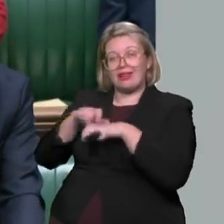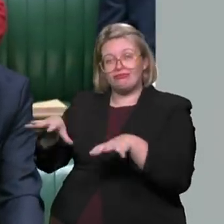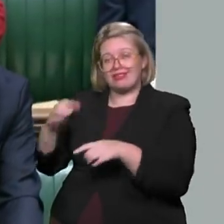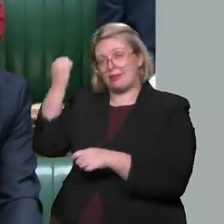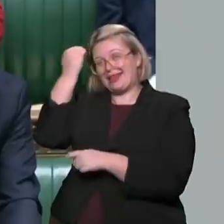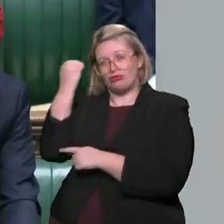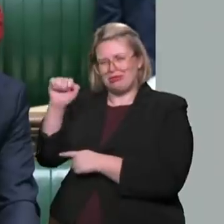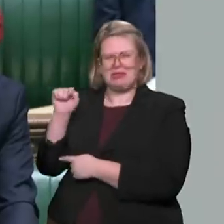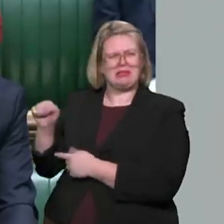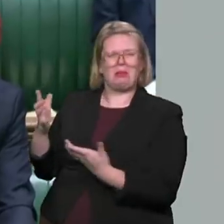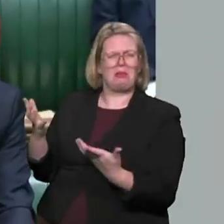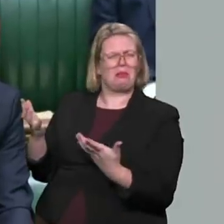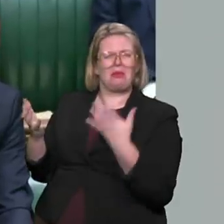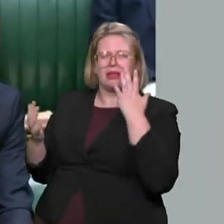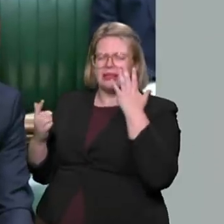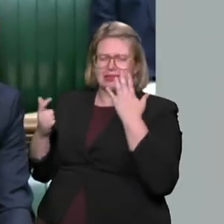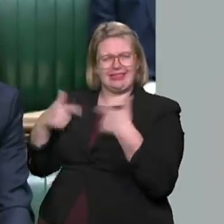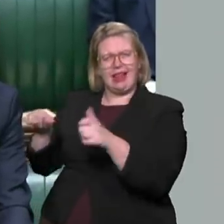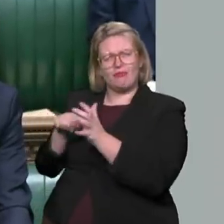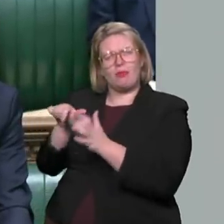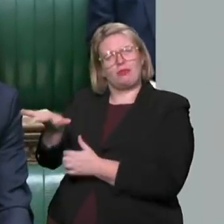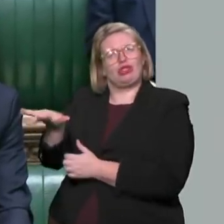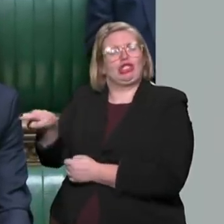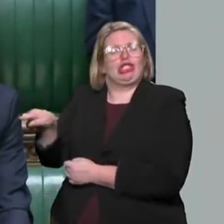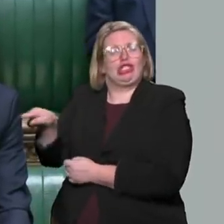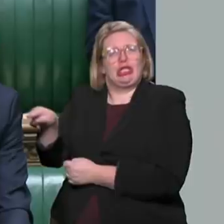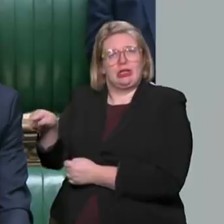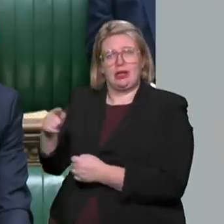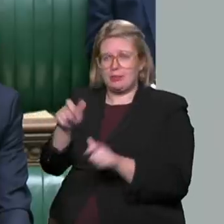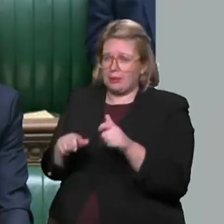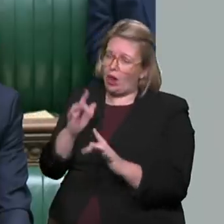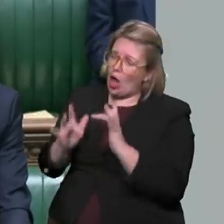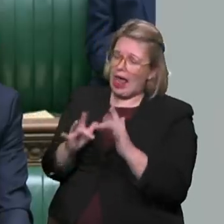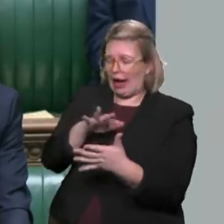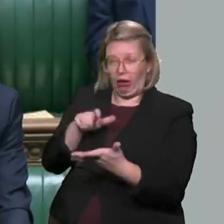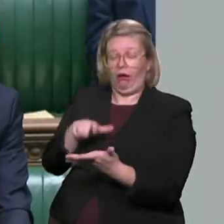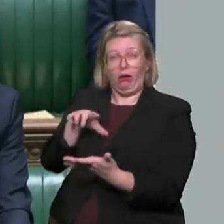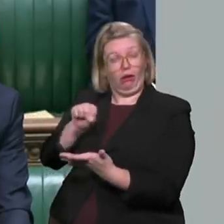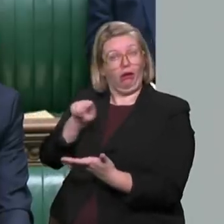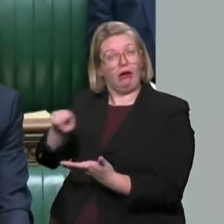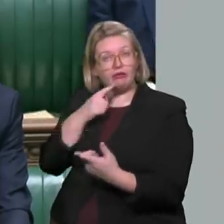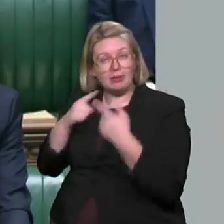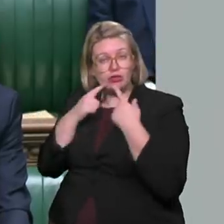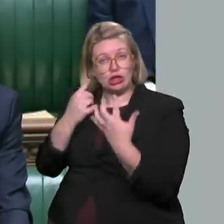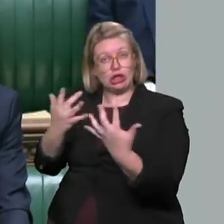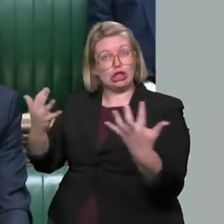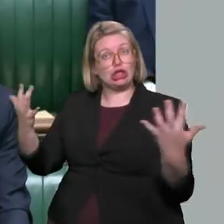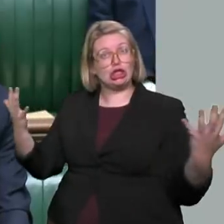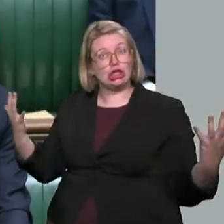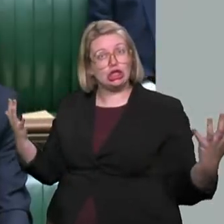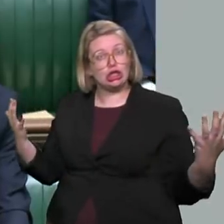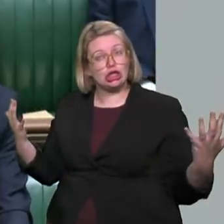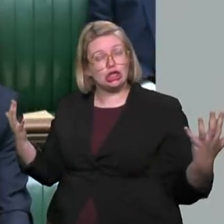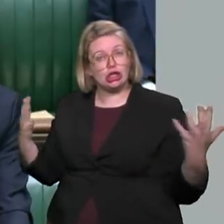to come across extremist content online. The Government's own independent reviewer has said that there is no evidence that the